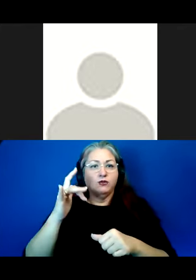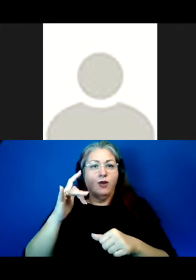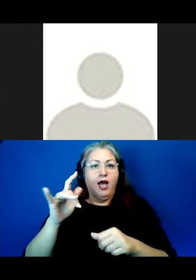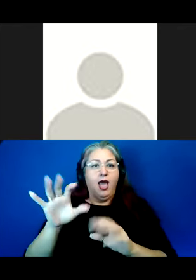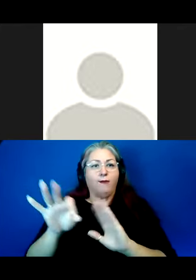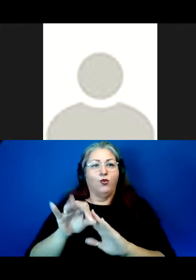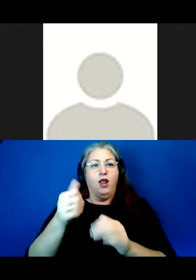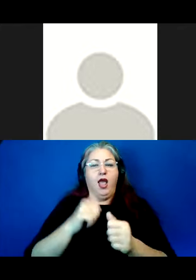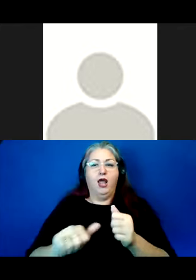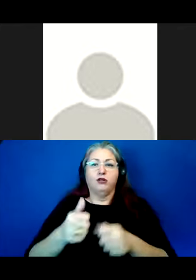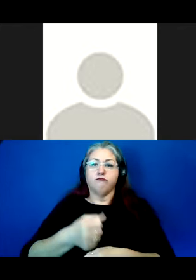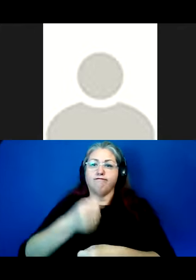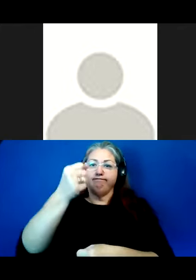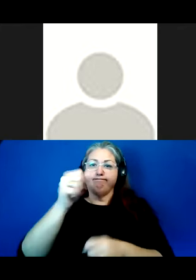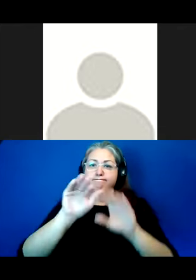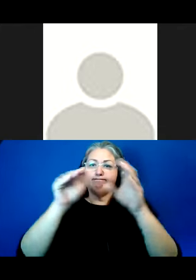them under a single umbrella.